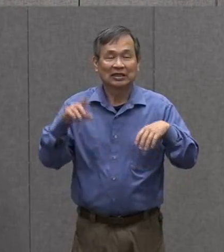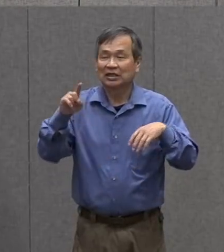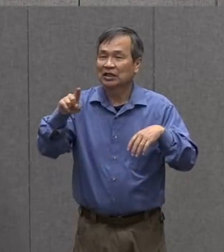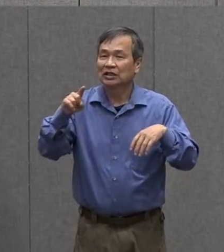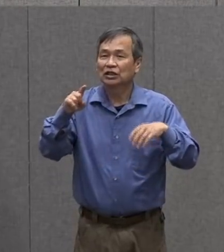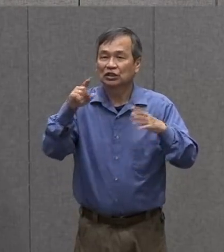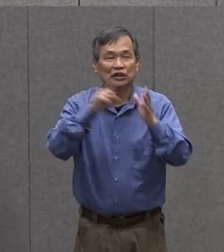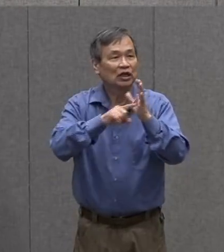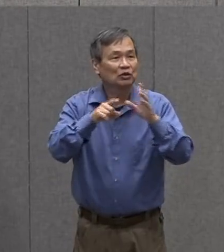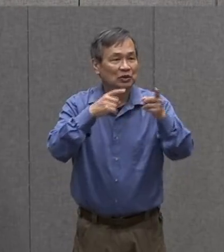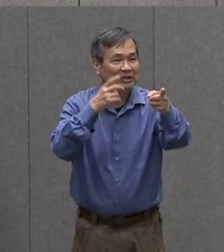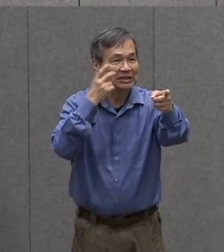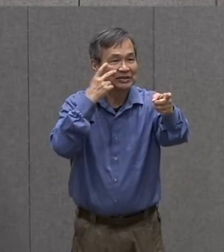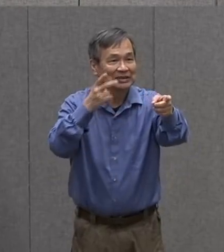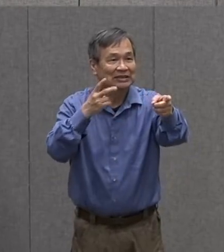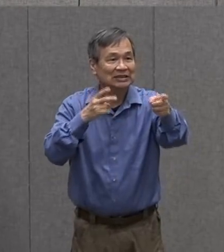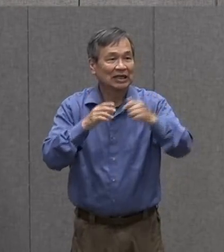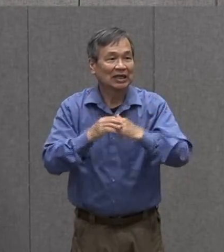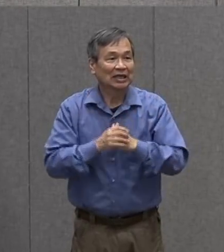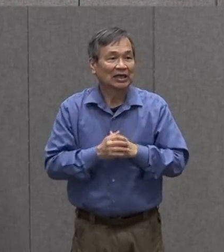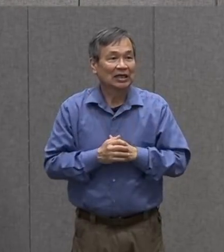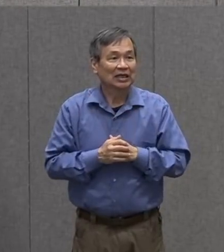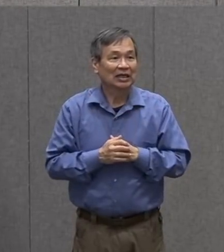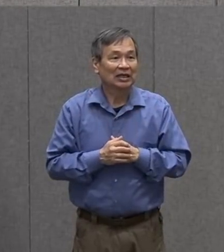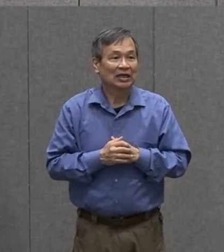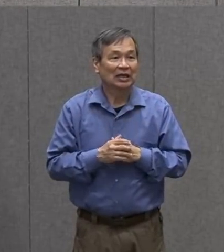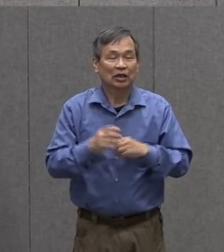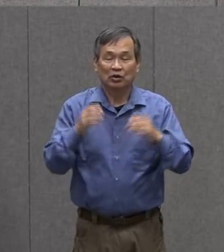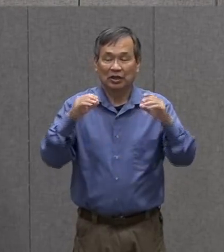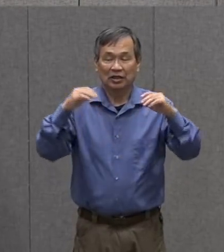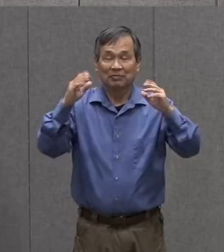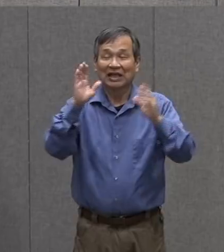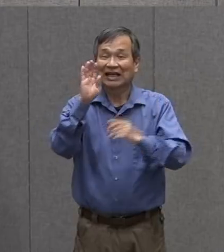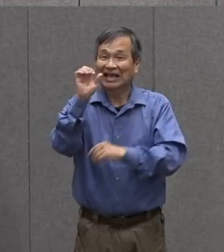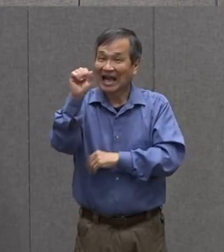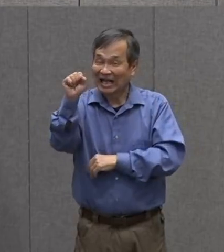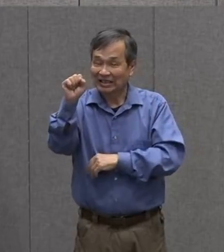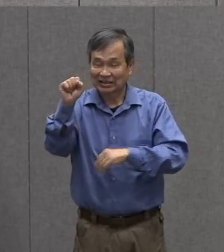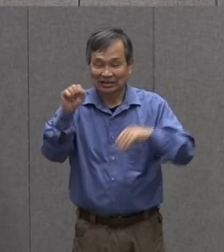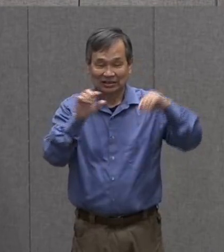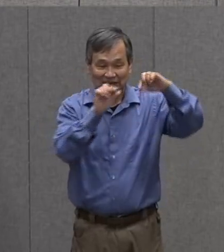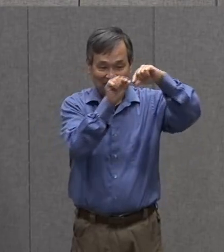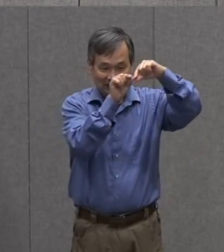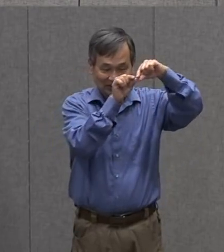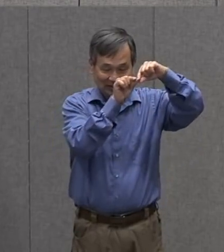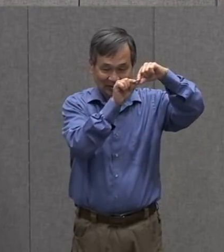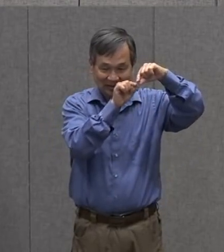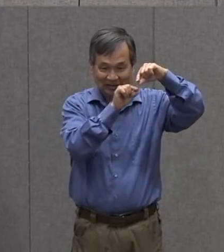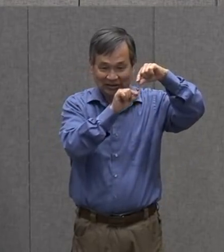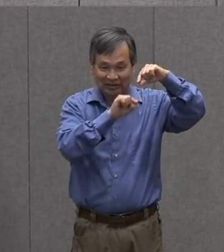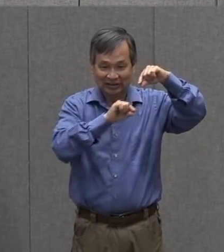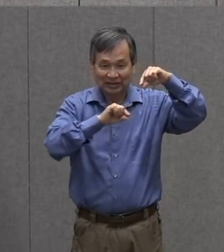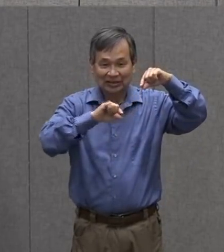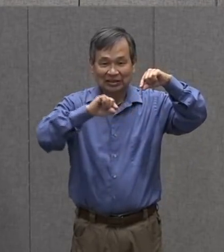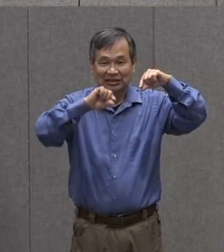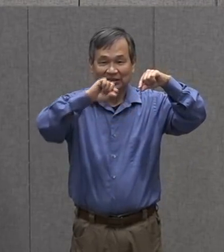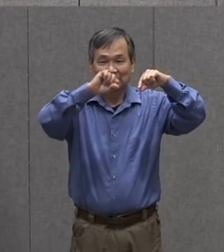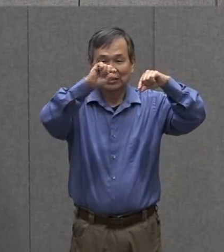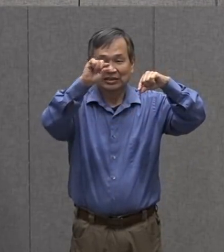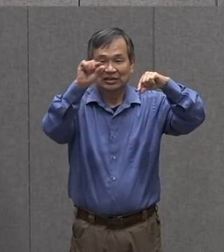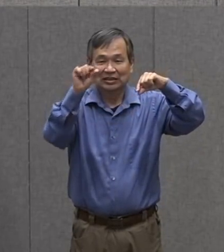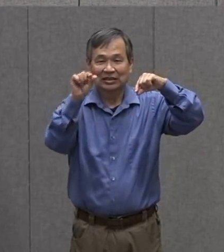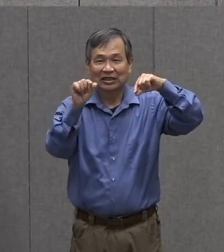out step three on my chart we are going to take our paper and we are going to bend it to make a